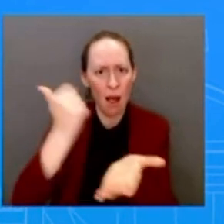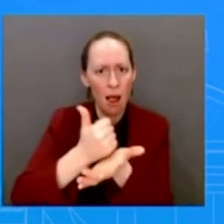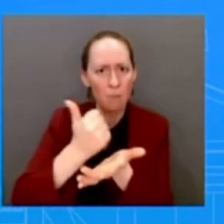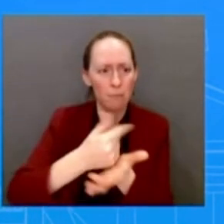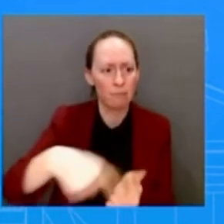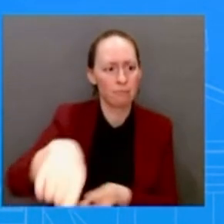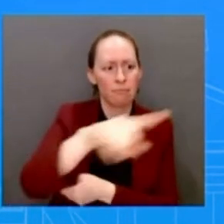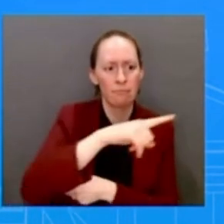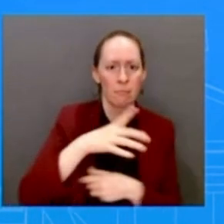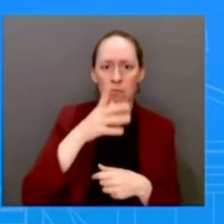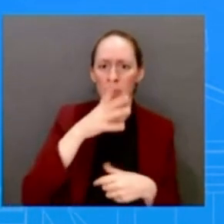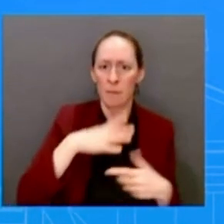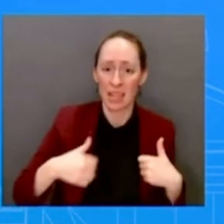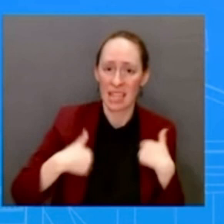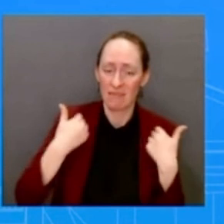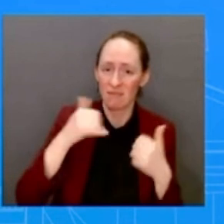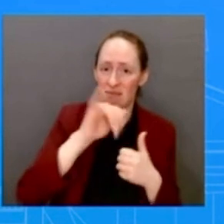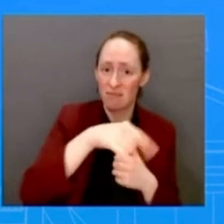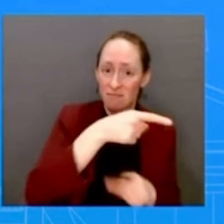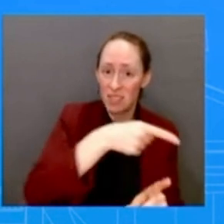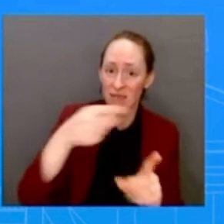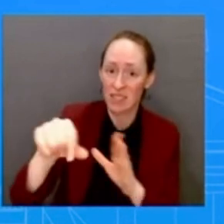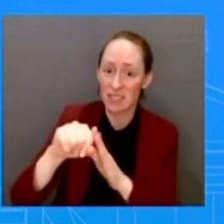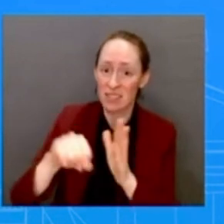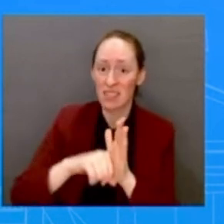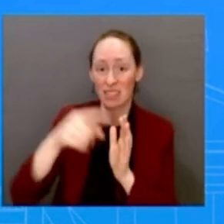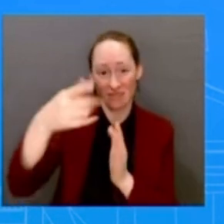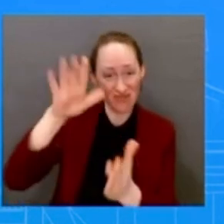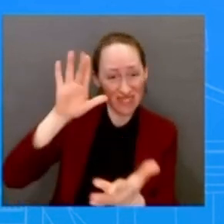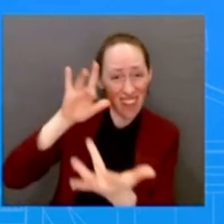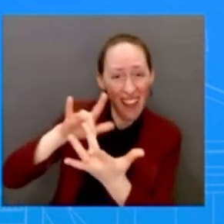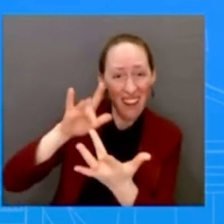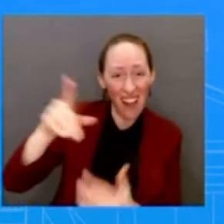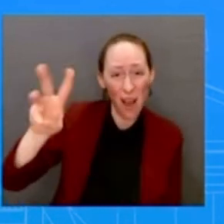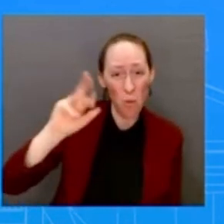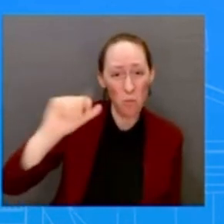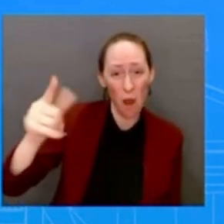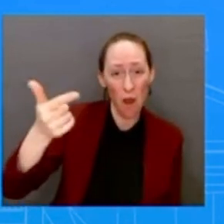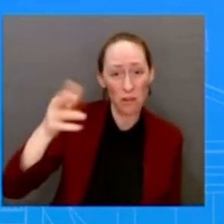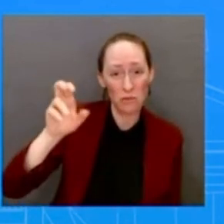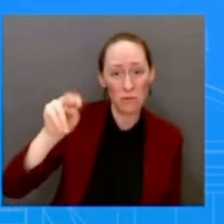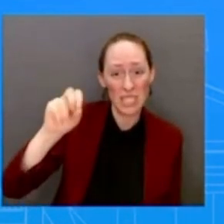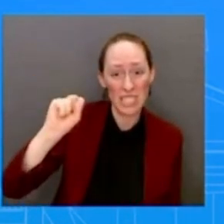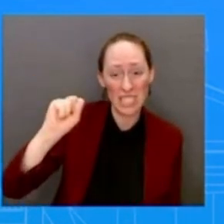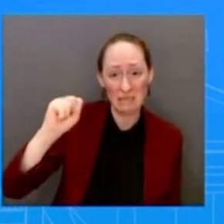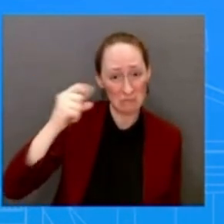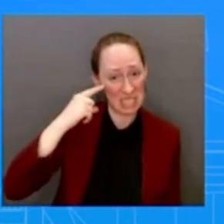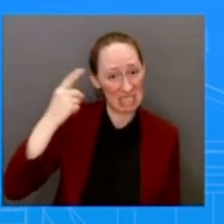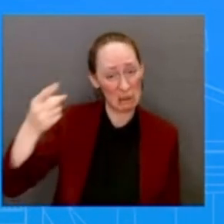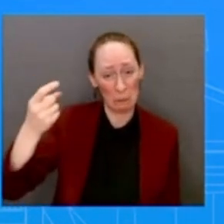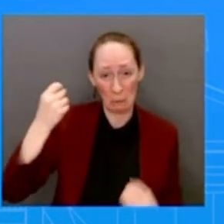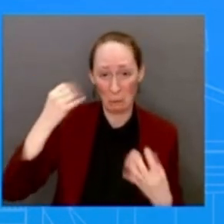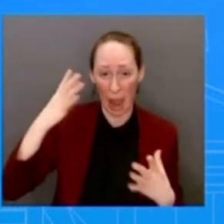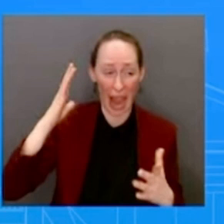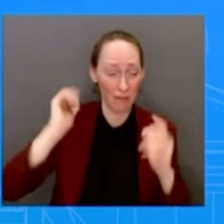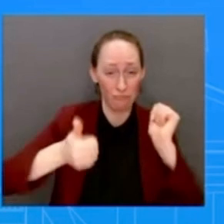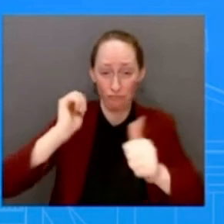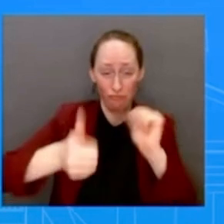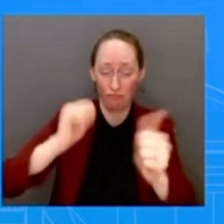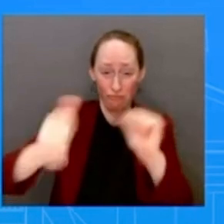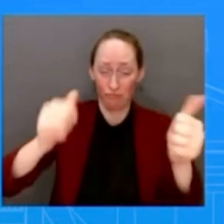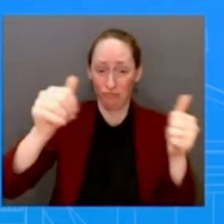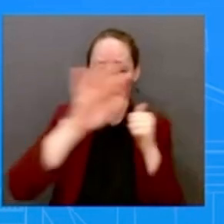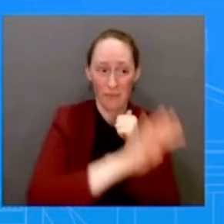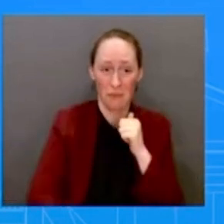it's a huge pharmacy throughout much of the country. No, totally. I totally understand, which is why we're saying this is unfortunately unacceptable